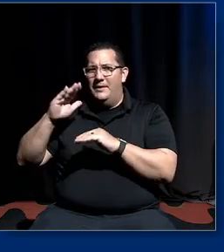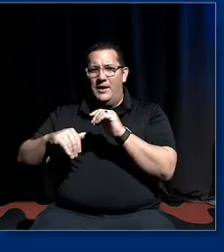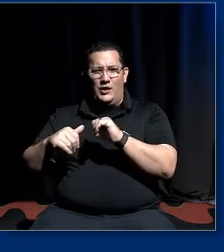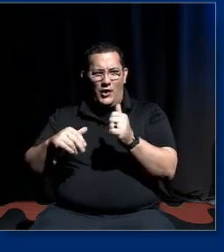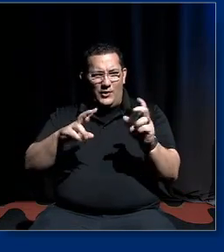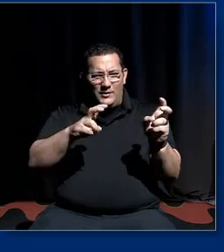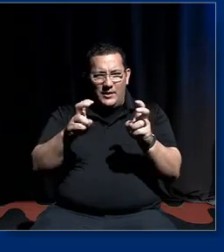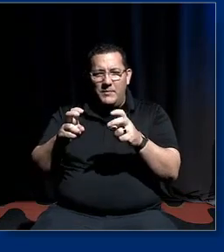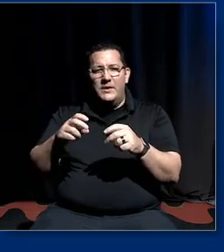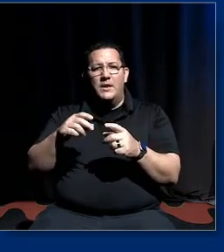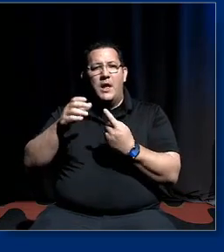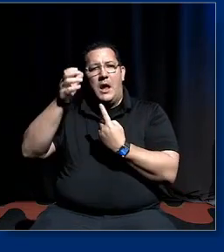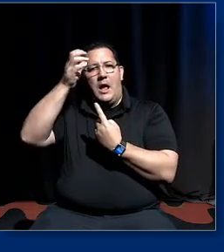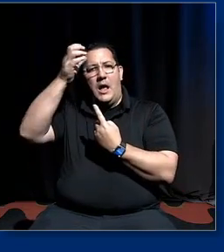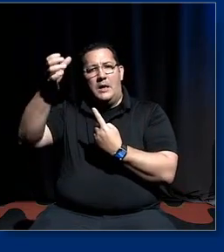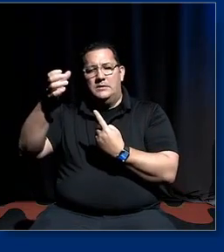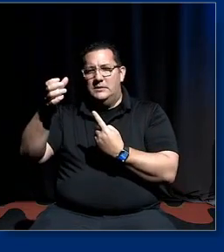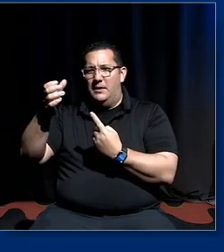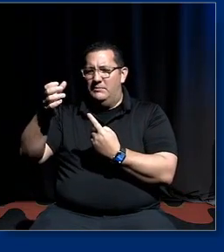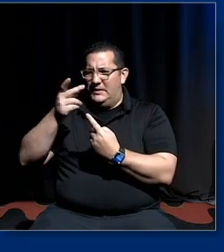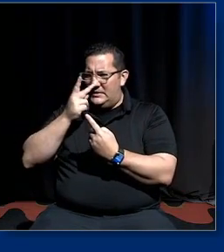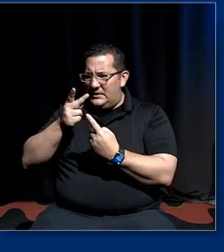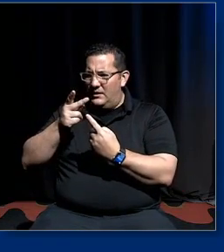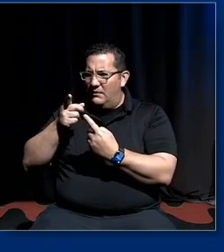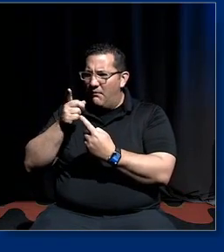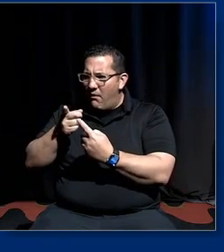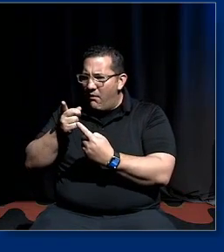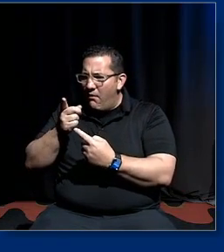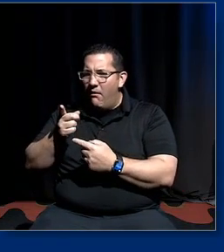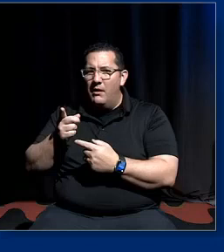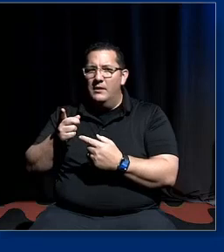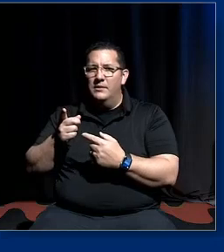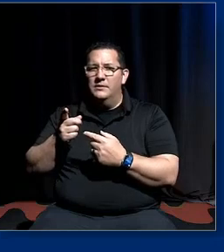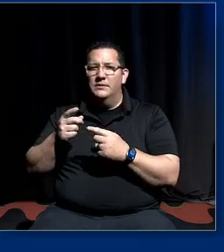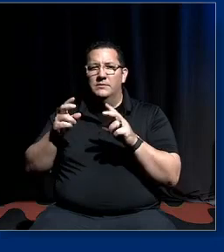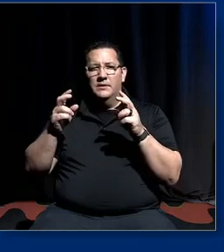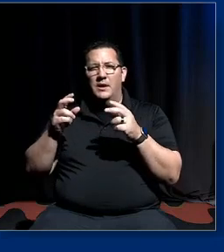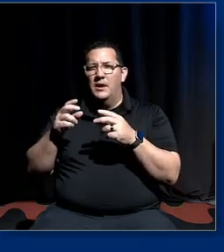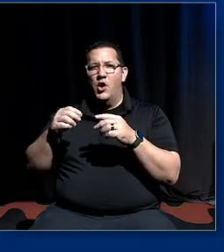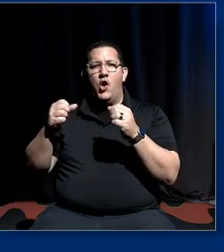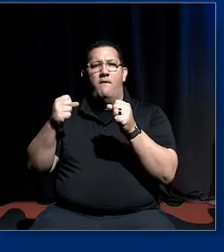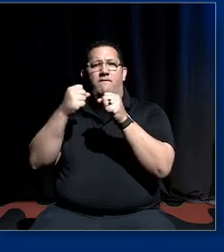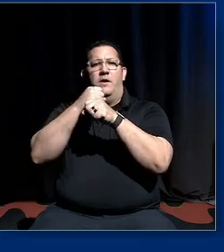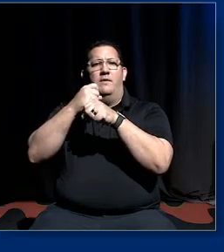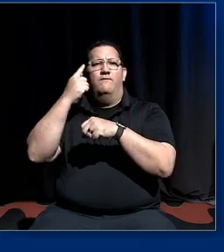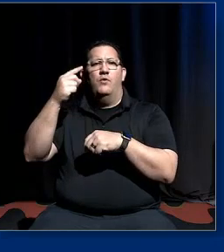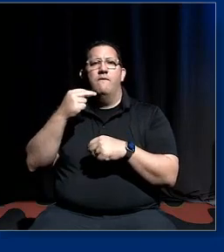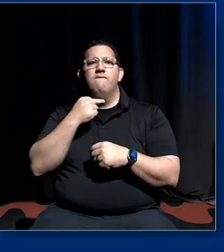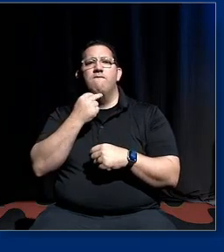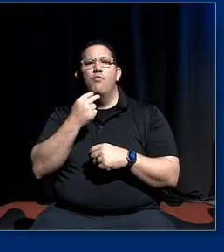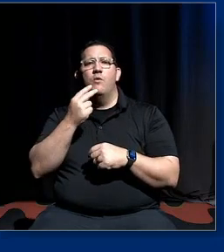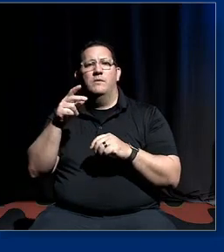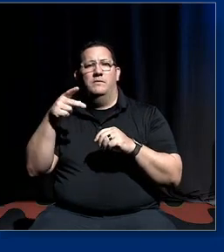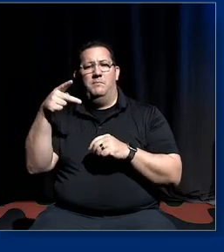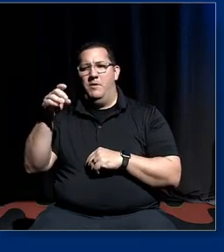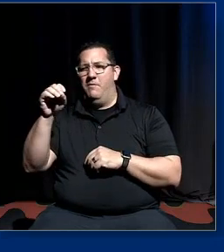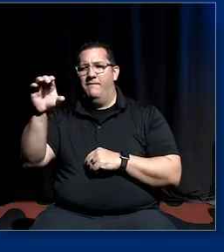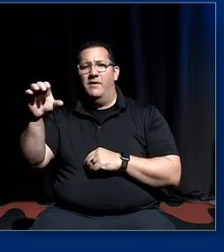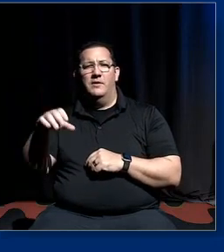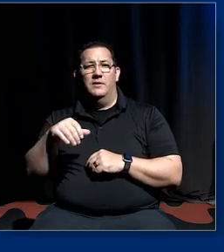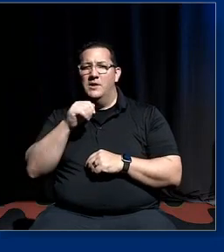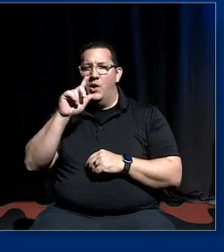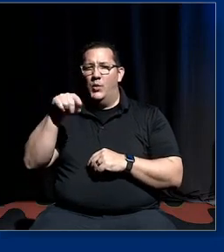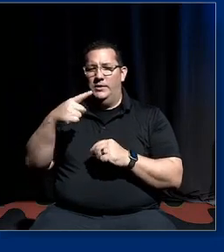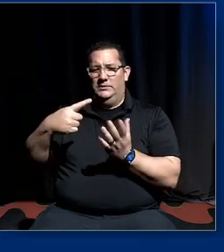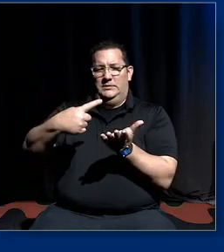crt the fact that it argues for the voices of people of color not just to be part of the conversation but to be